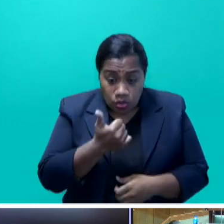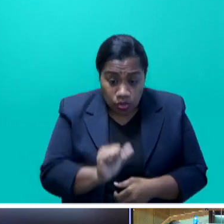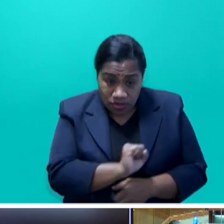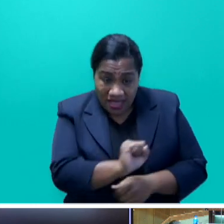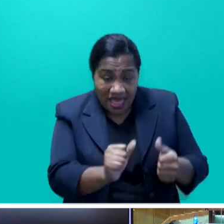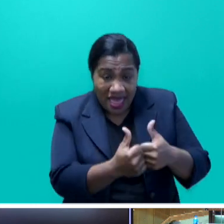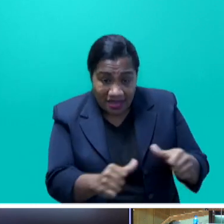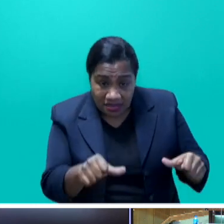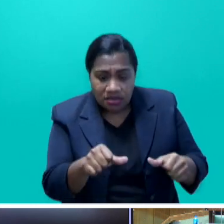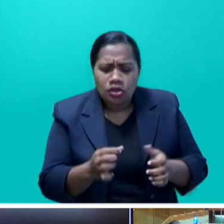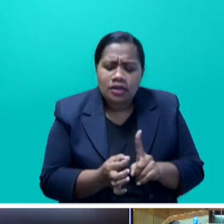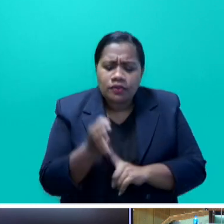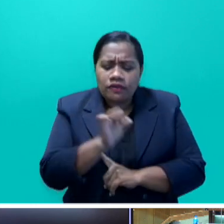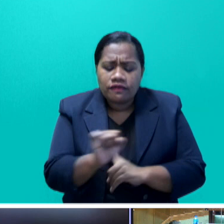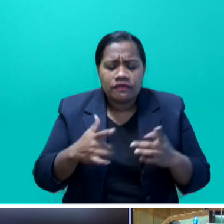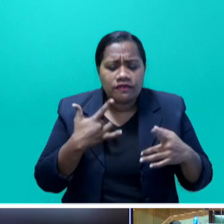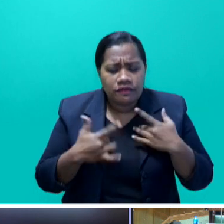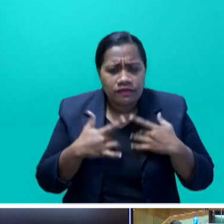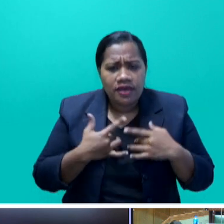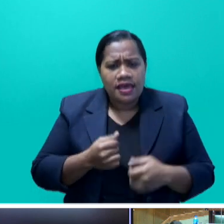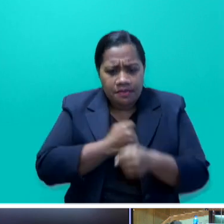and livelihoods and become more prosperous.